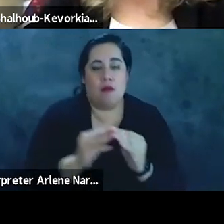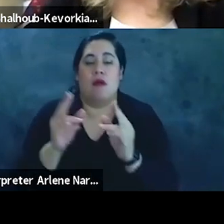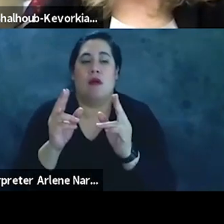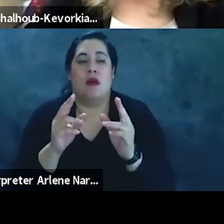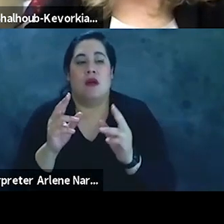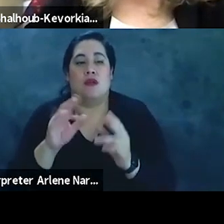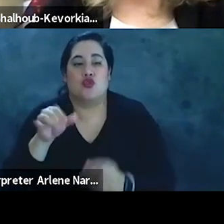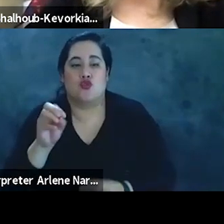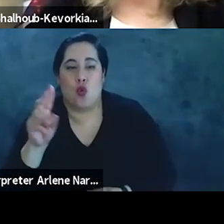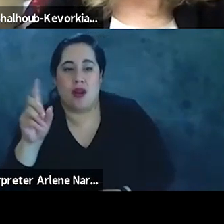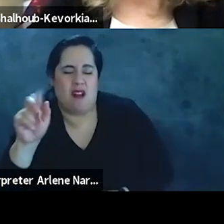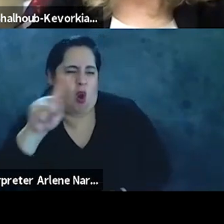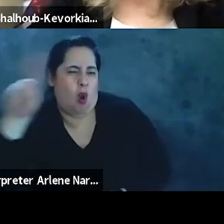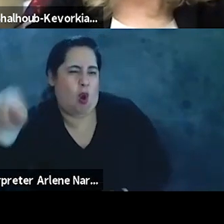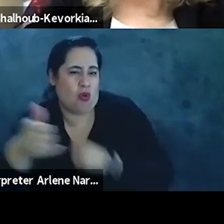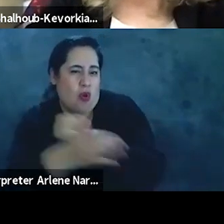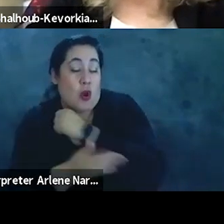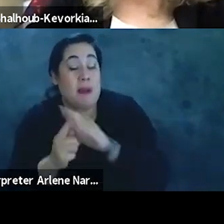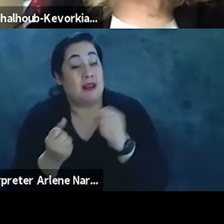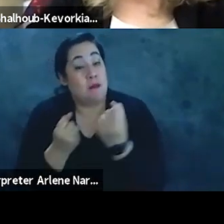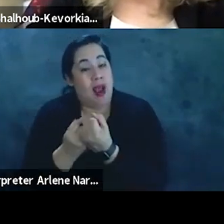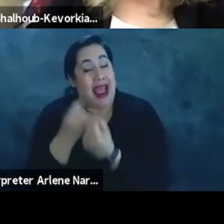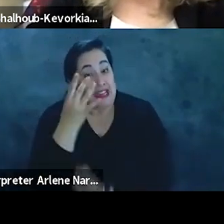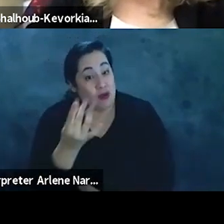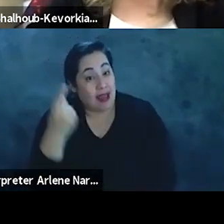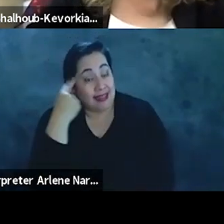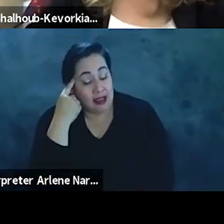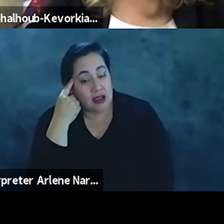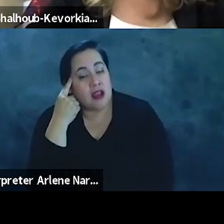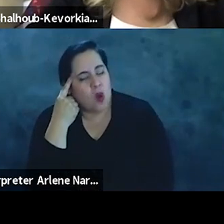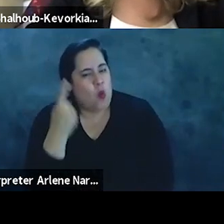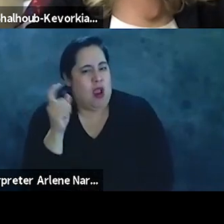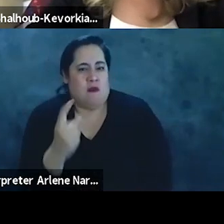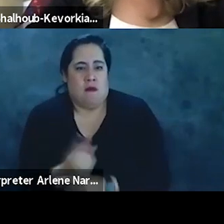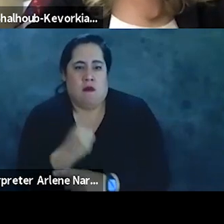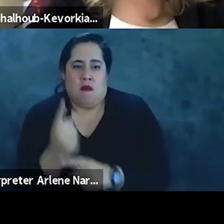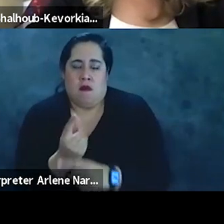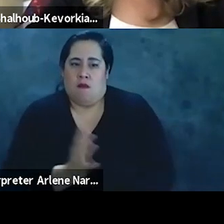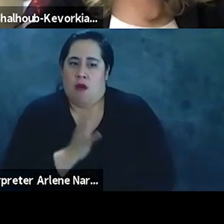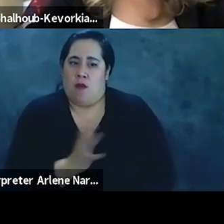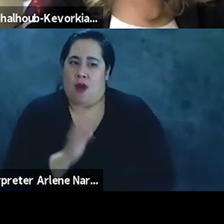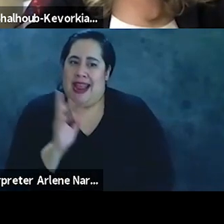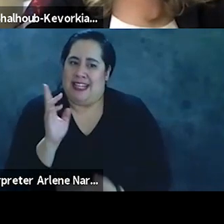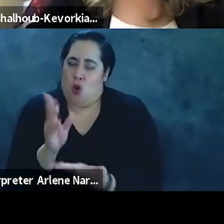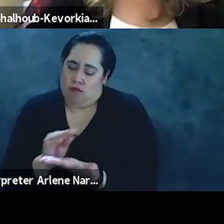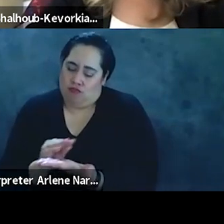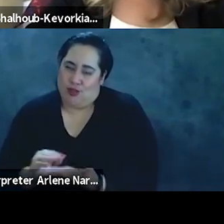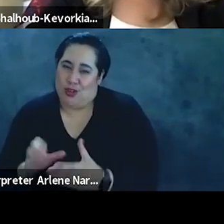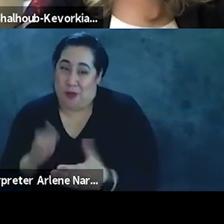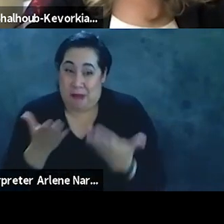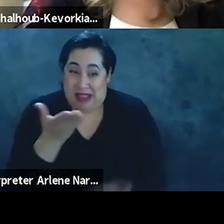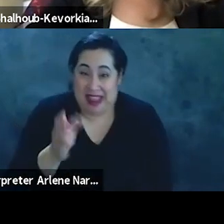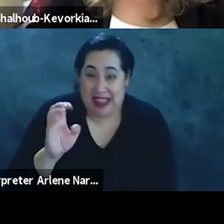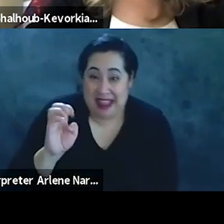other countries as well the support what's interesting i think here's you know and we need a proper historian to do this past month this could be for you maybe